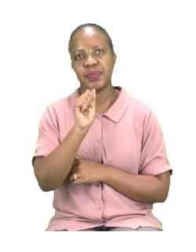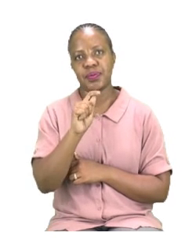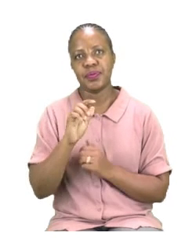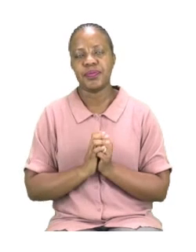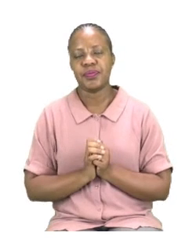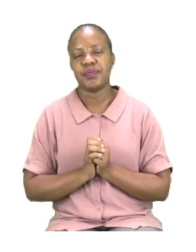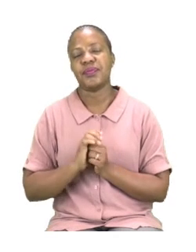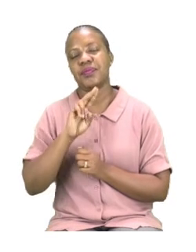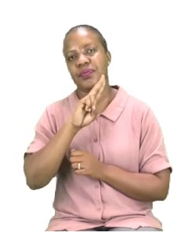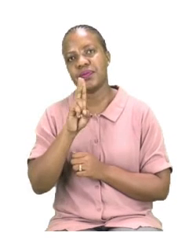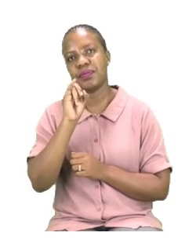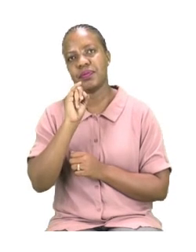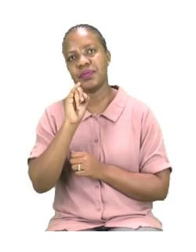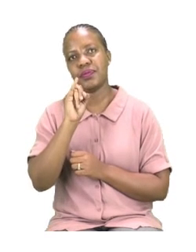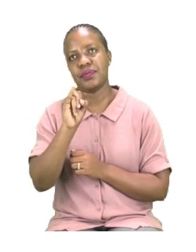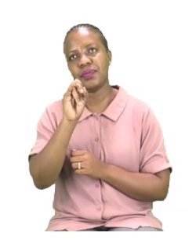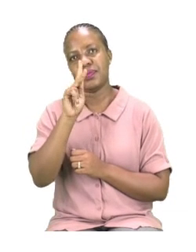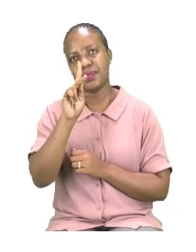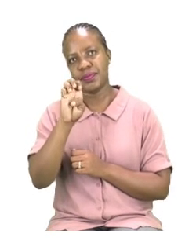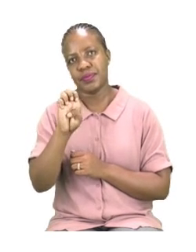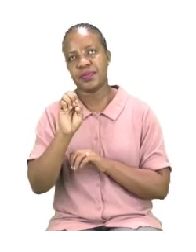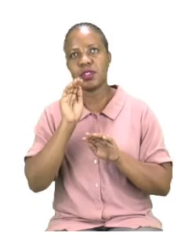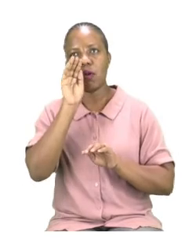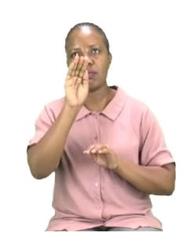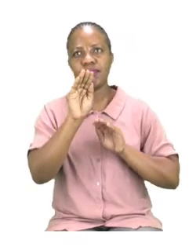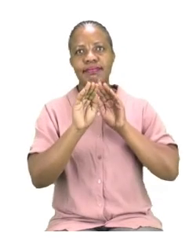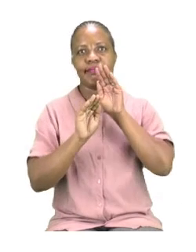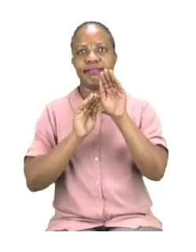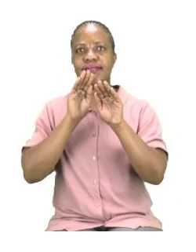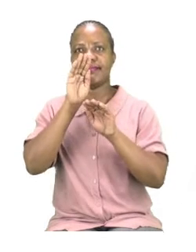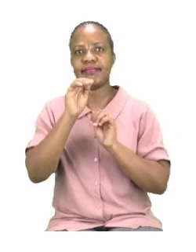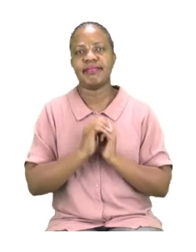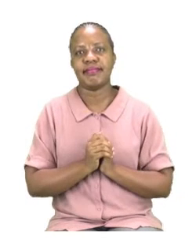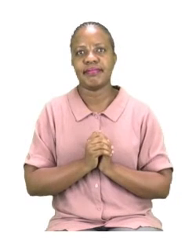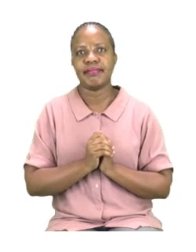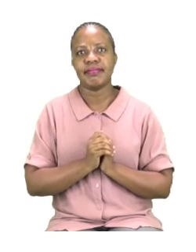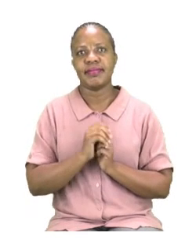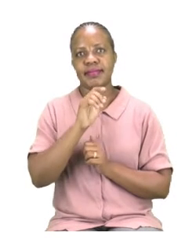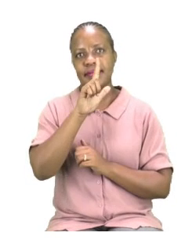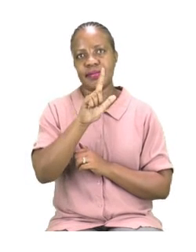hike, lake,